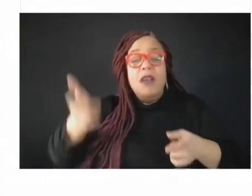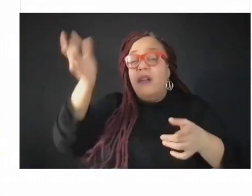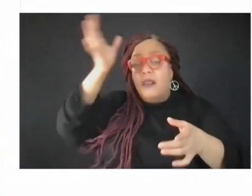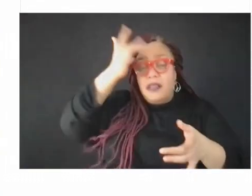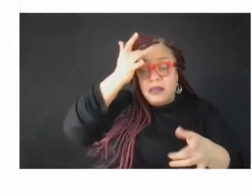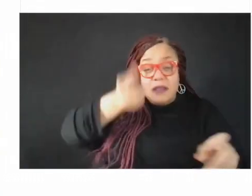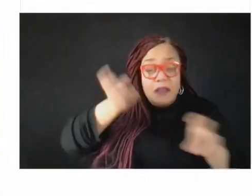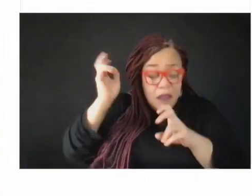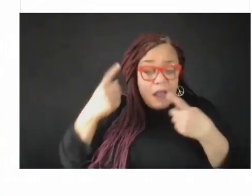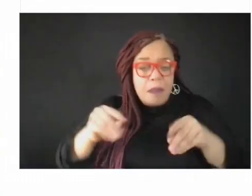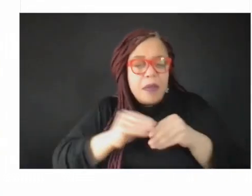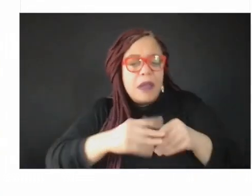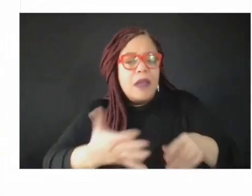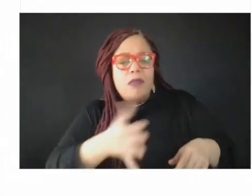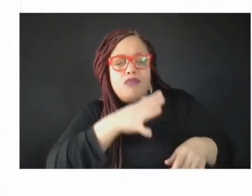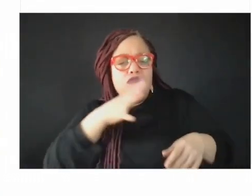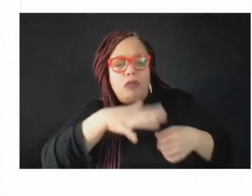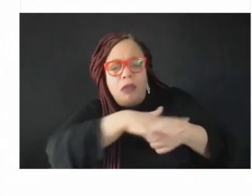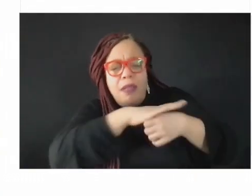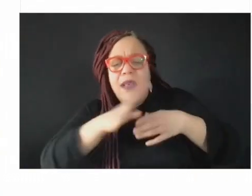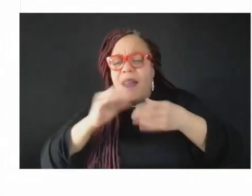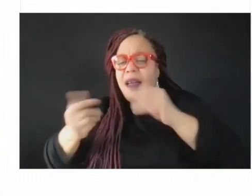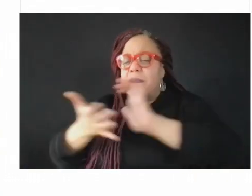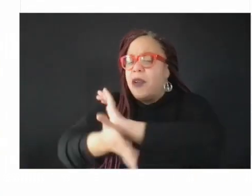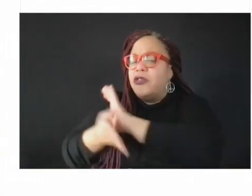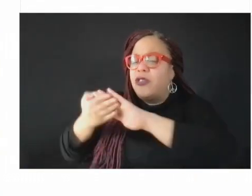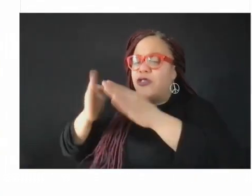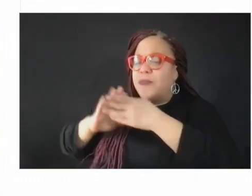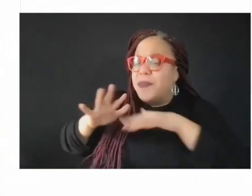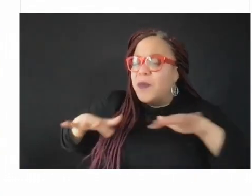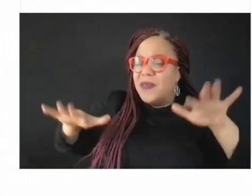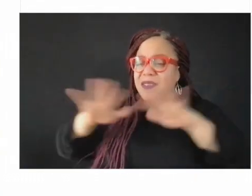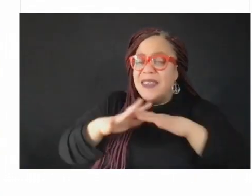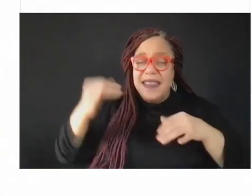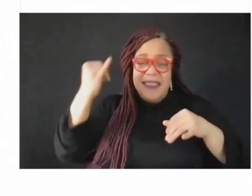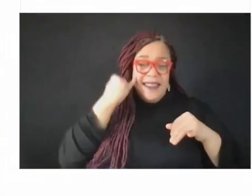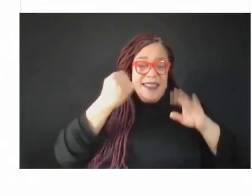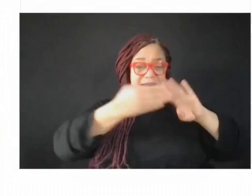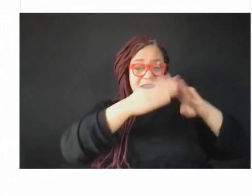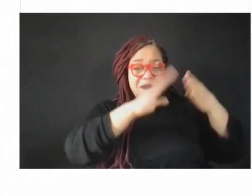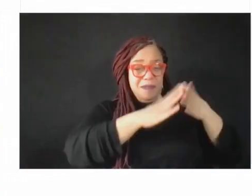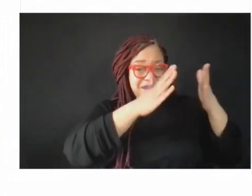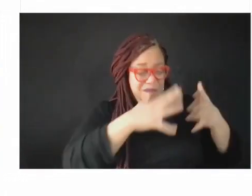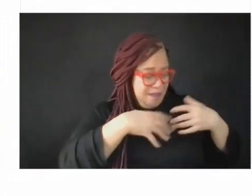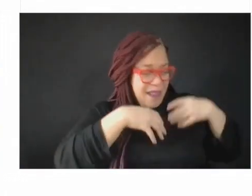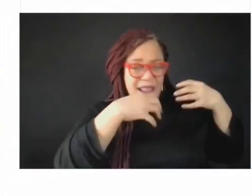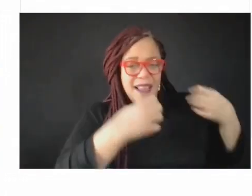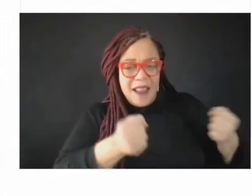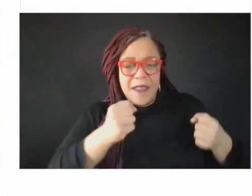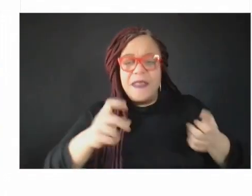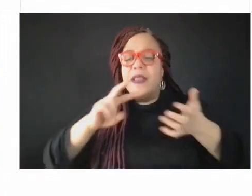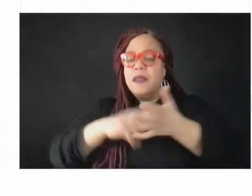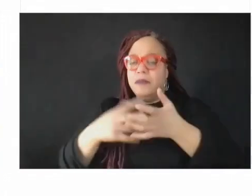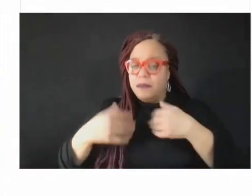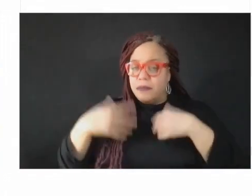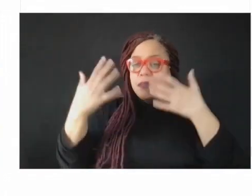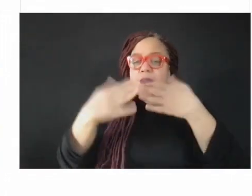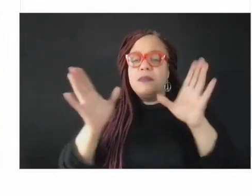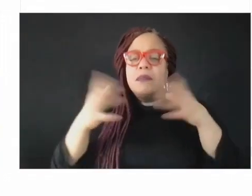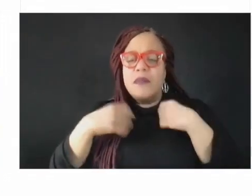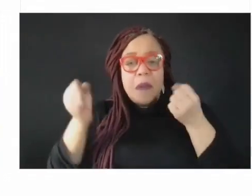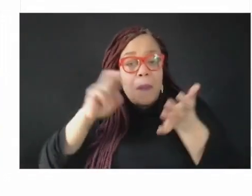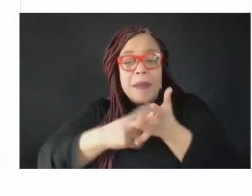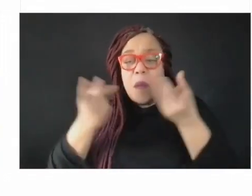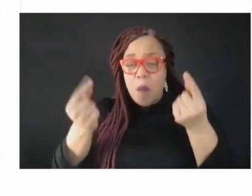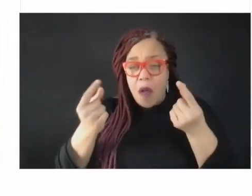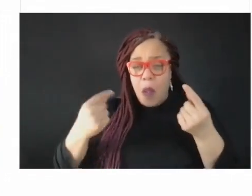how do we make sure this decentralized system here in Washington is well-connected, where jurisdiction has